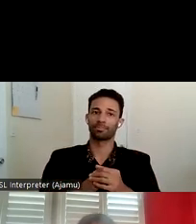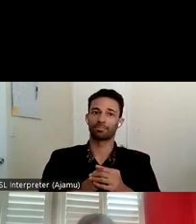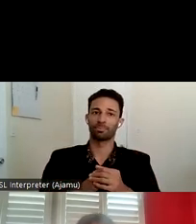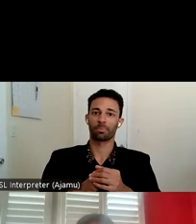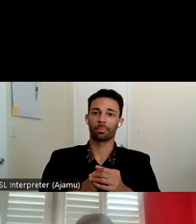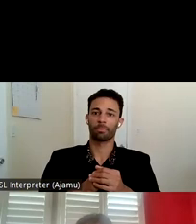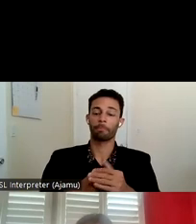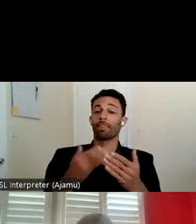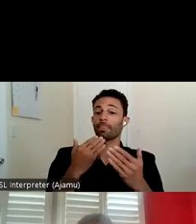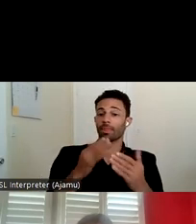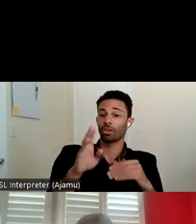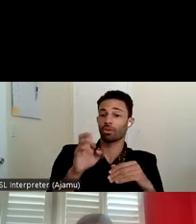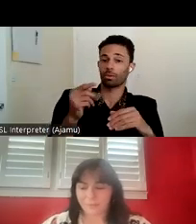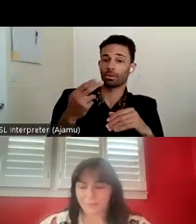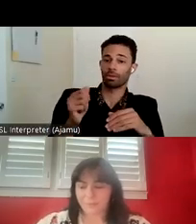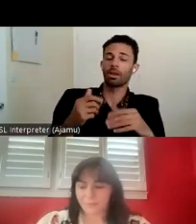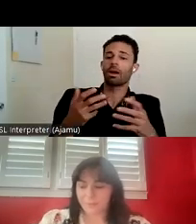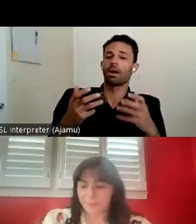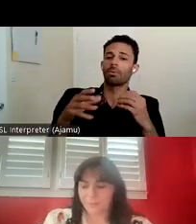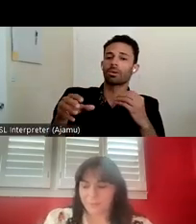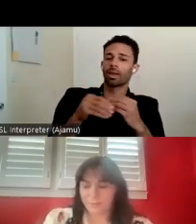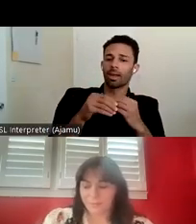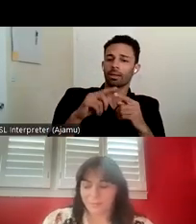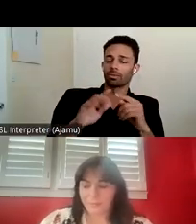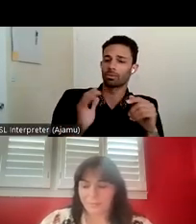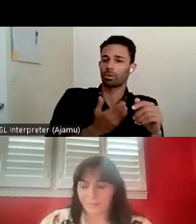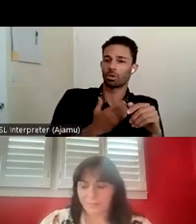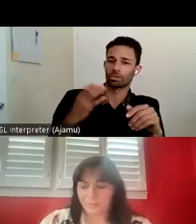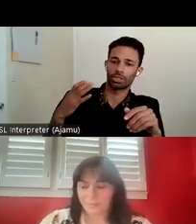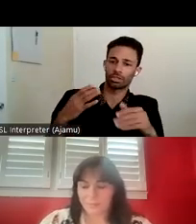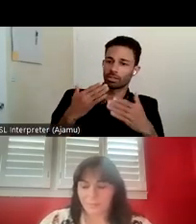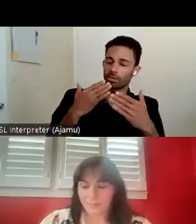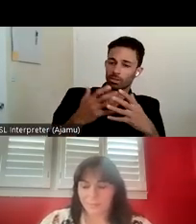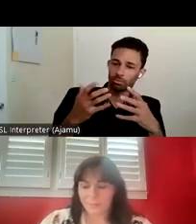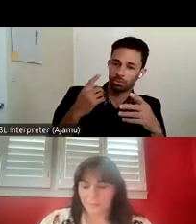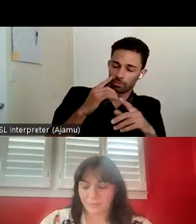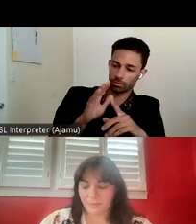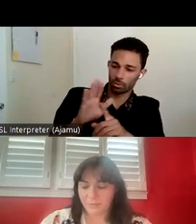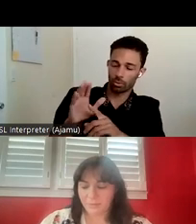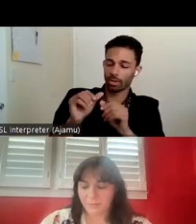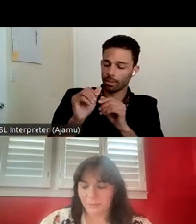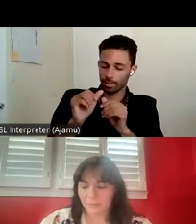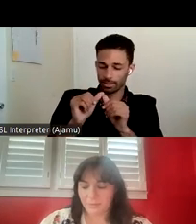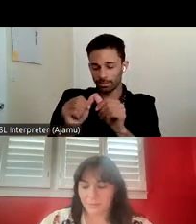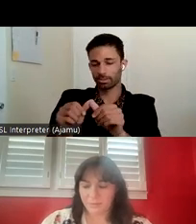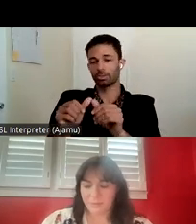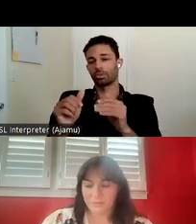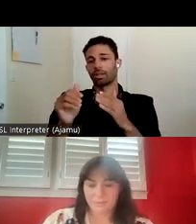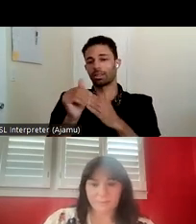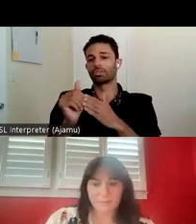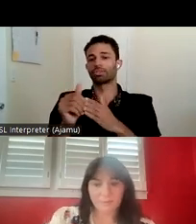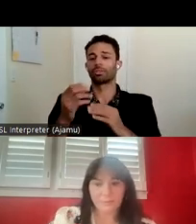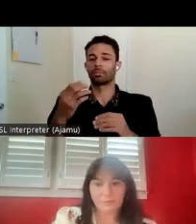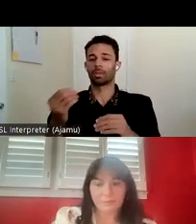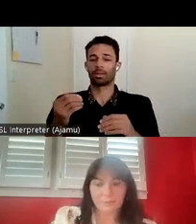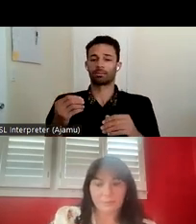thank you for that and i just want to add to our chairs thank you so much for your continued leadership and for stepping up and